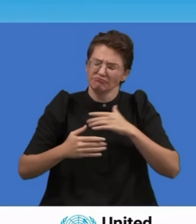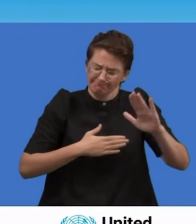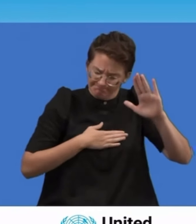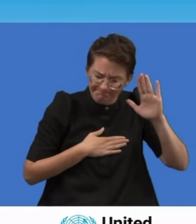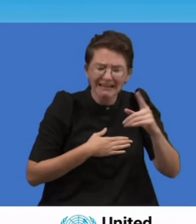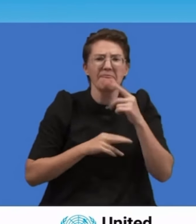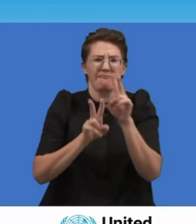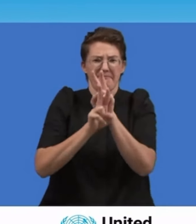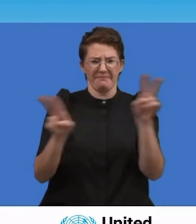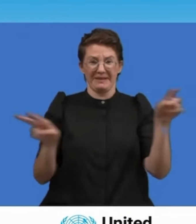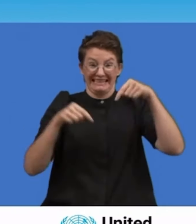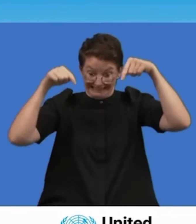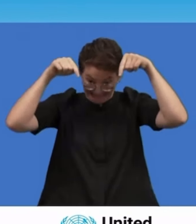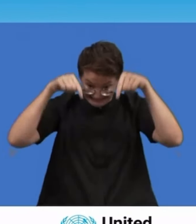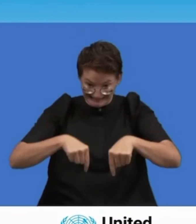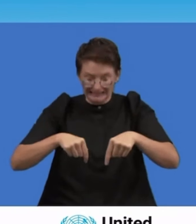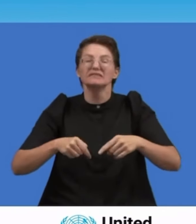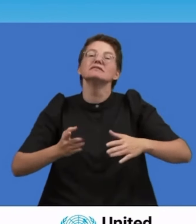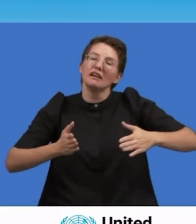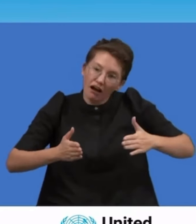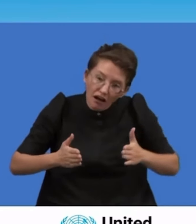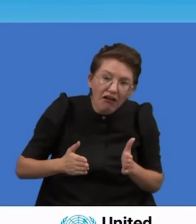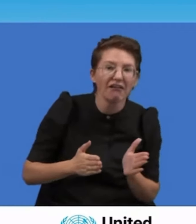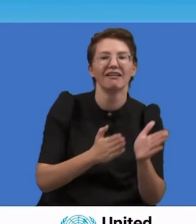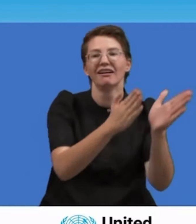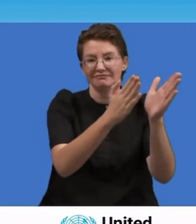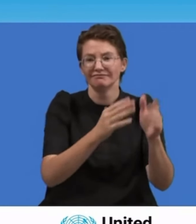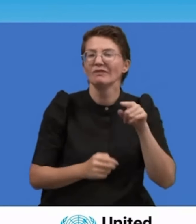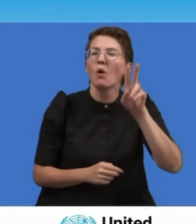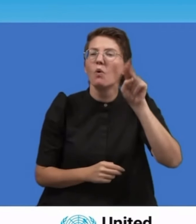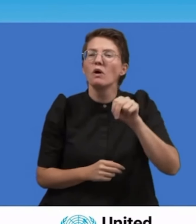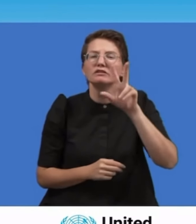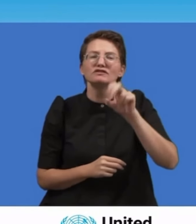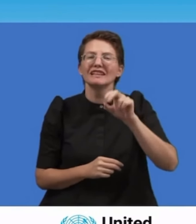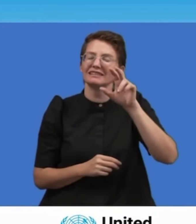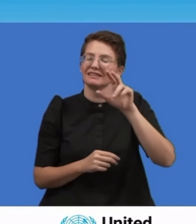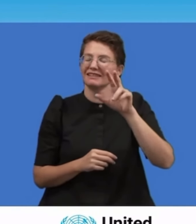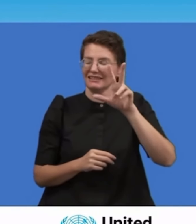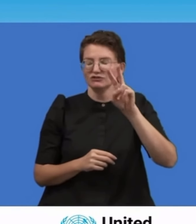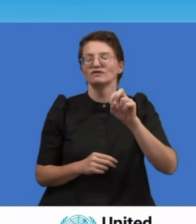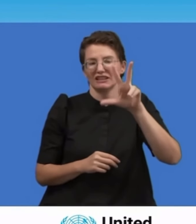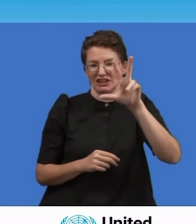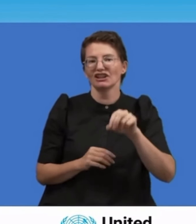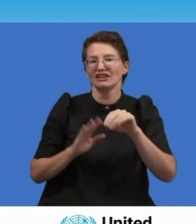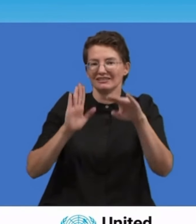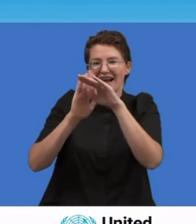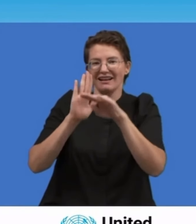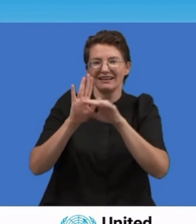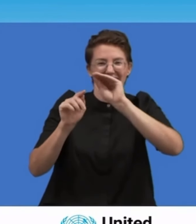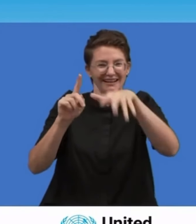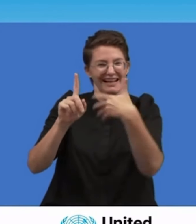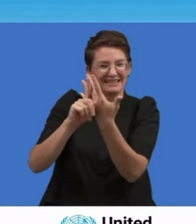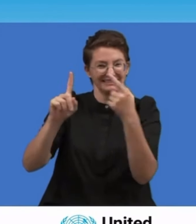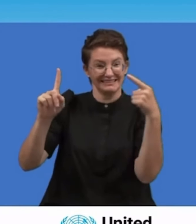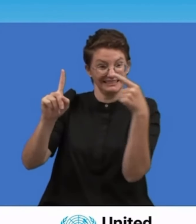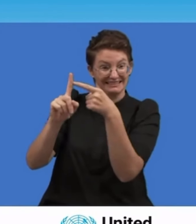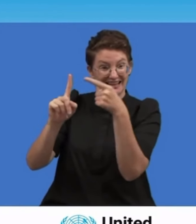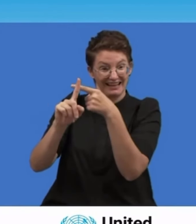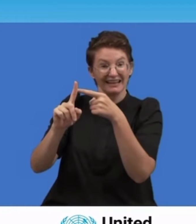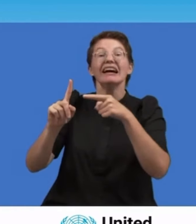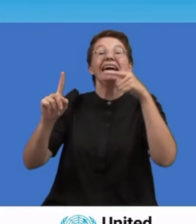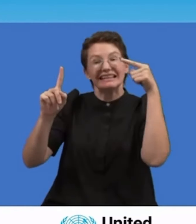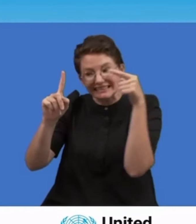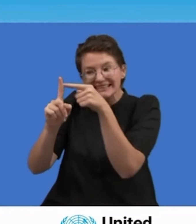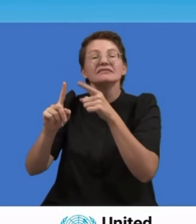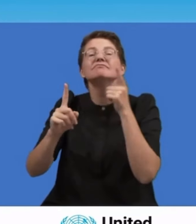From floods to desertification, we are already experiencing its devastating effects. Despite the promises,